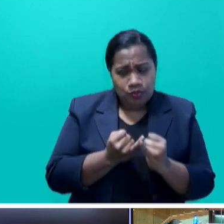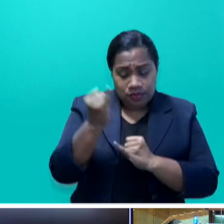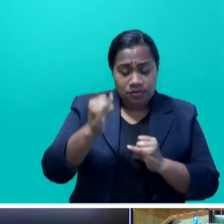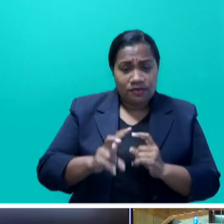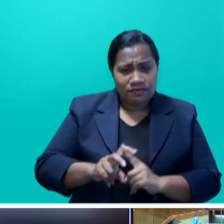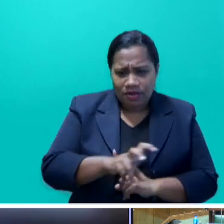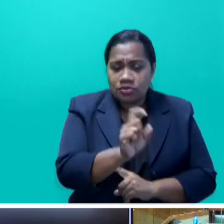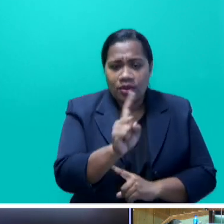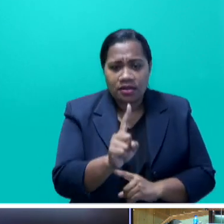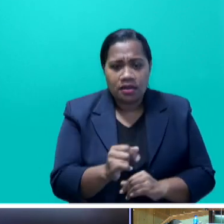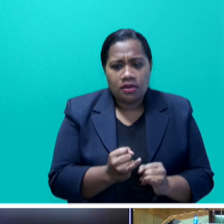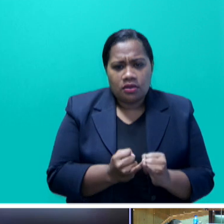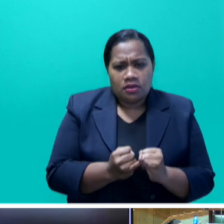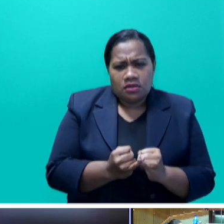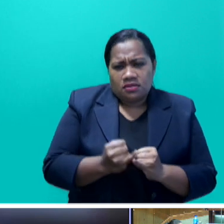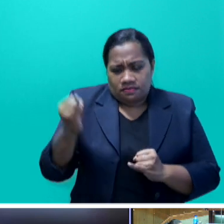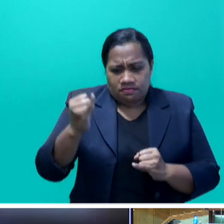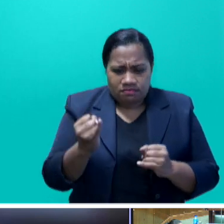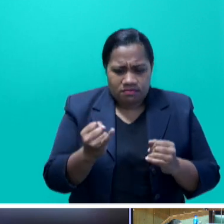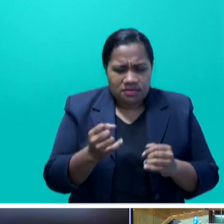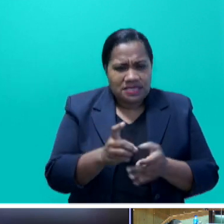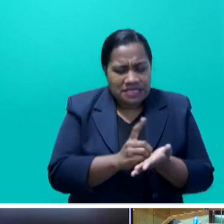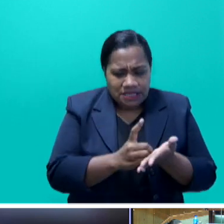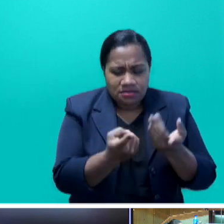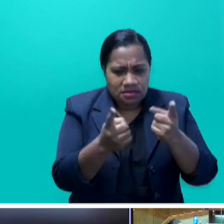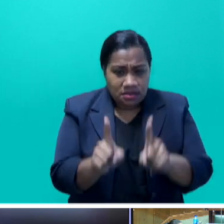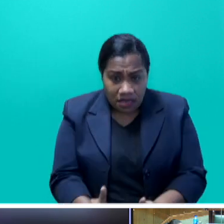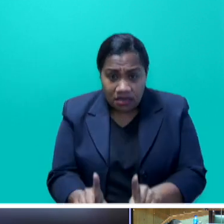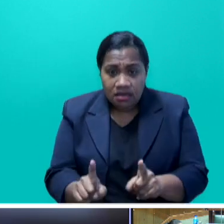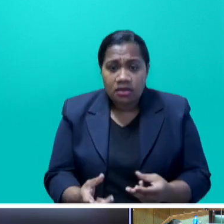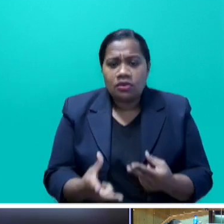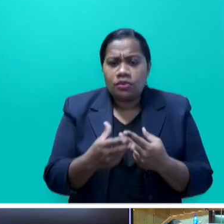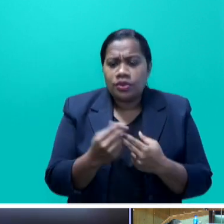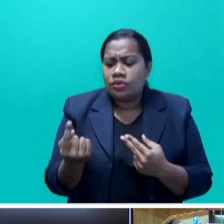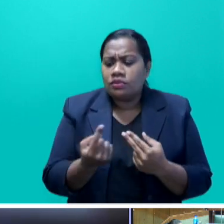death, are among the unvaccinated Fijians.